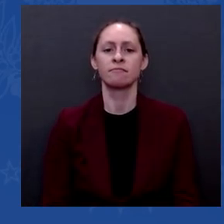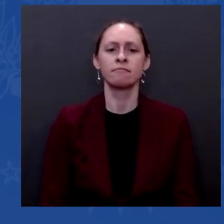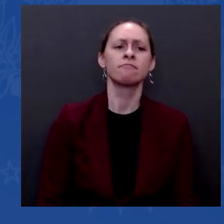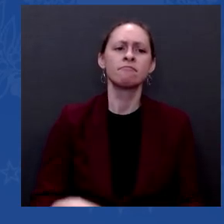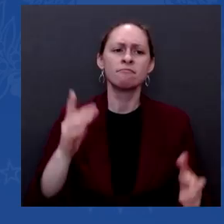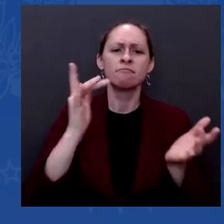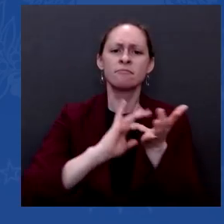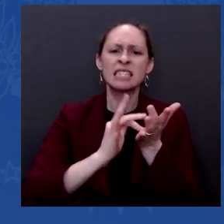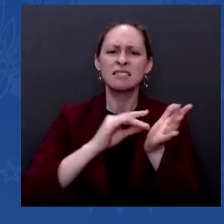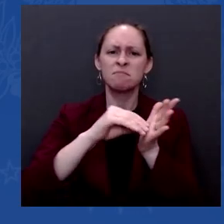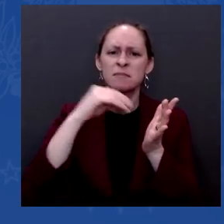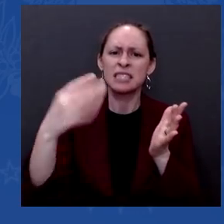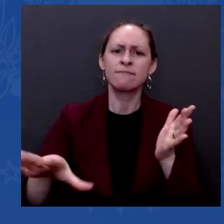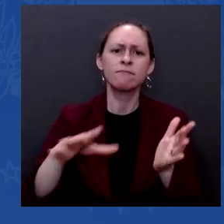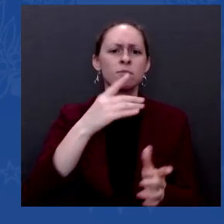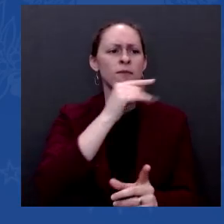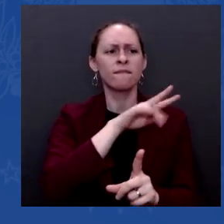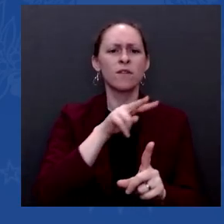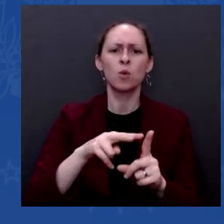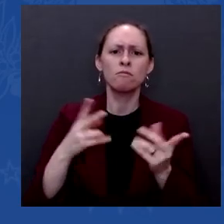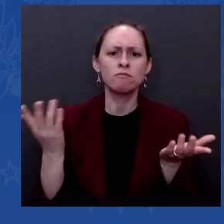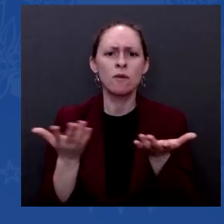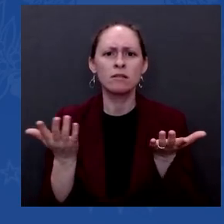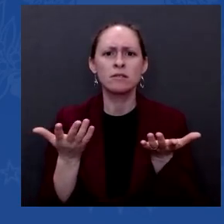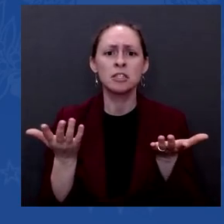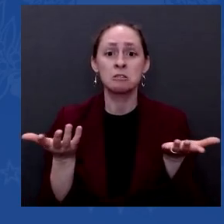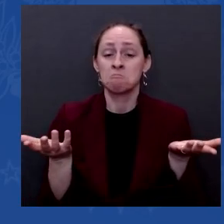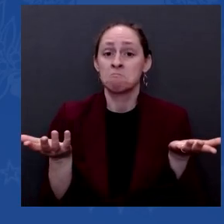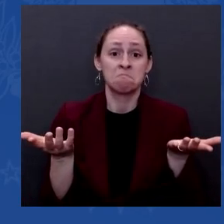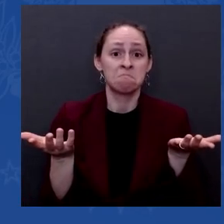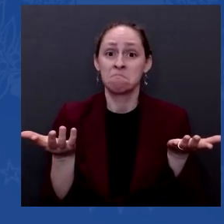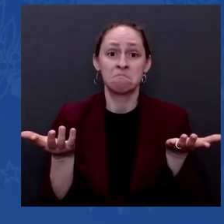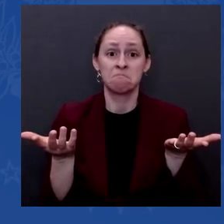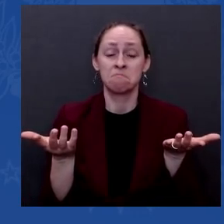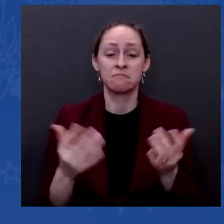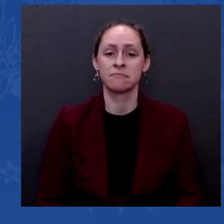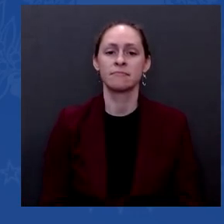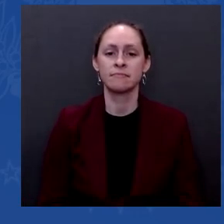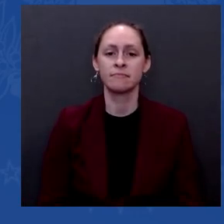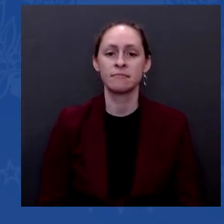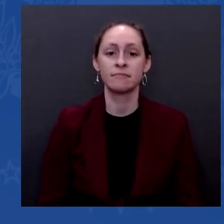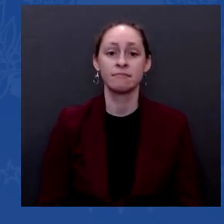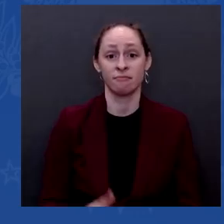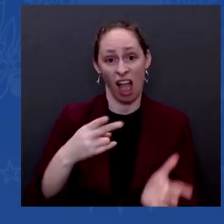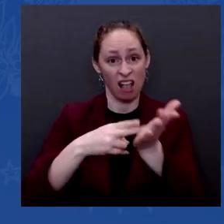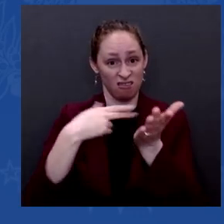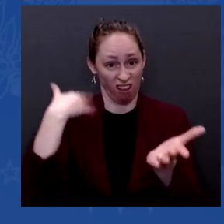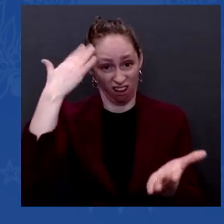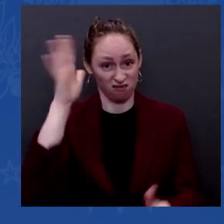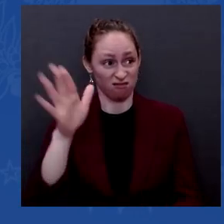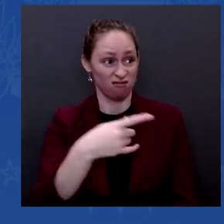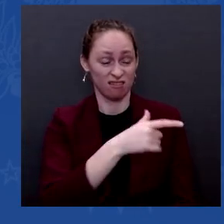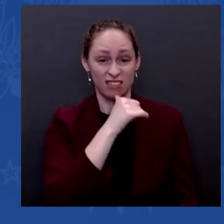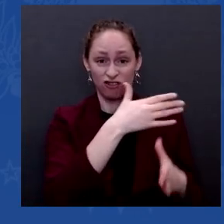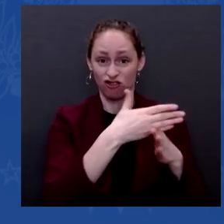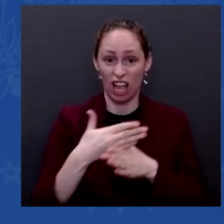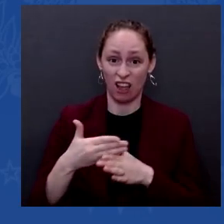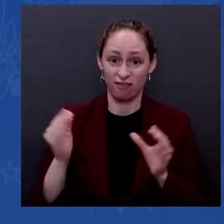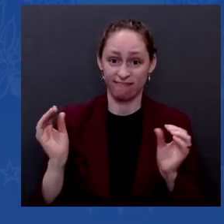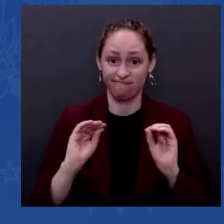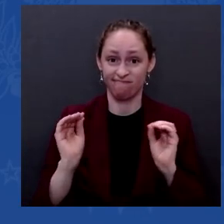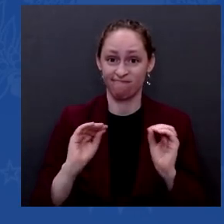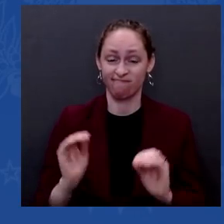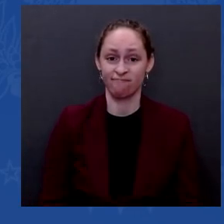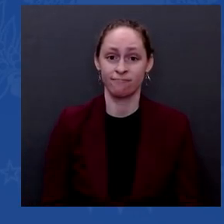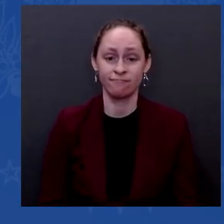— I, honest to God, don't know what they're for. Yet, I know a lot of these senators and congressmen, and I know they do